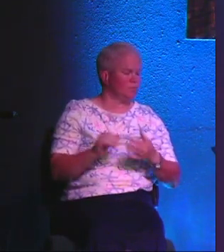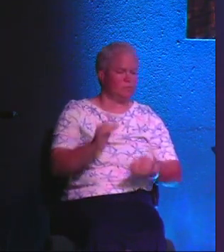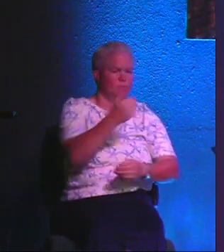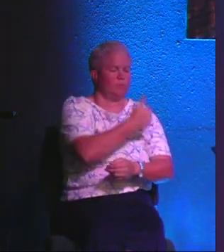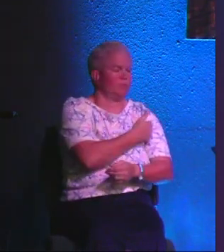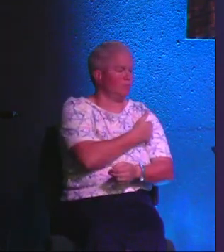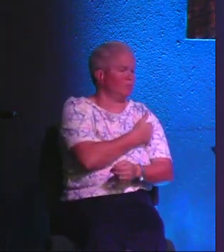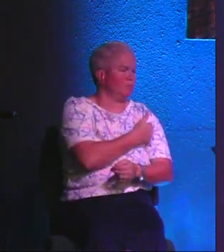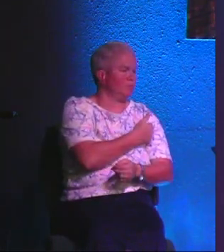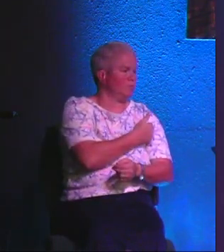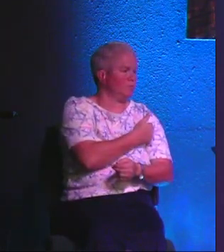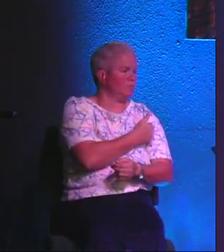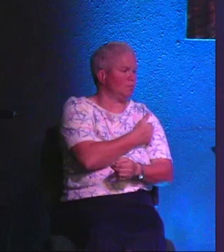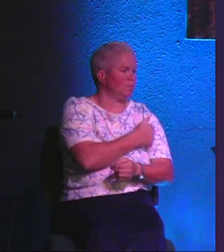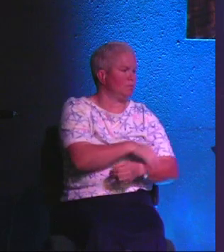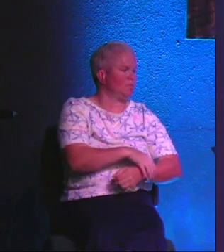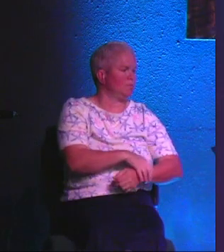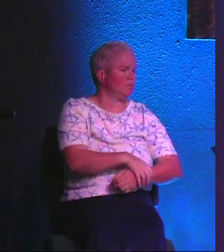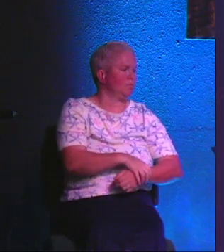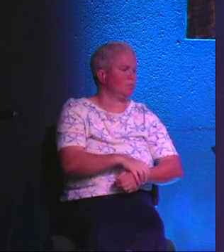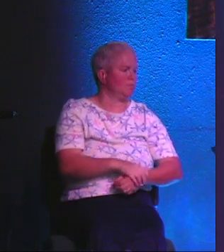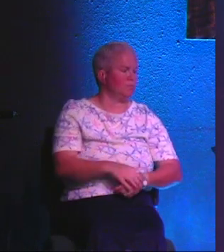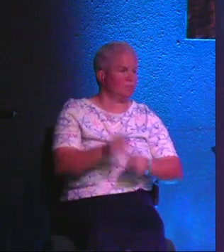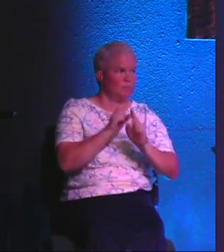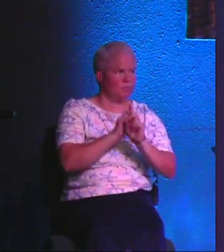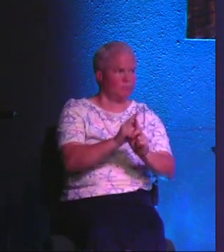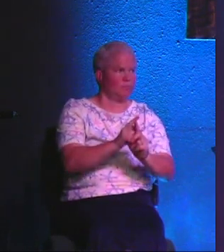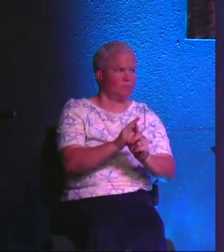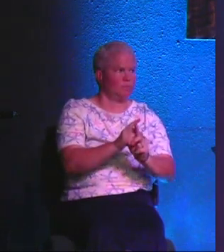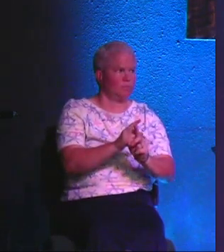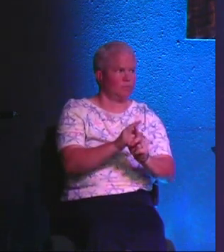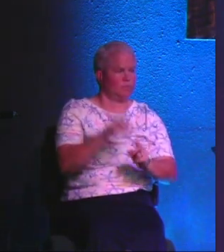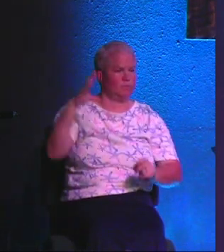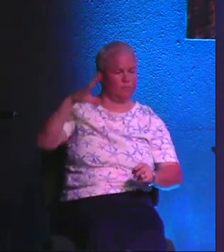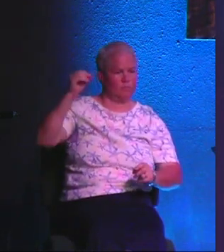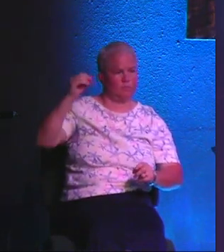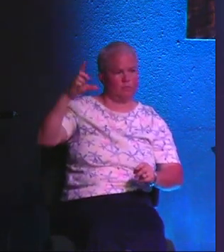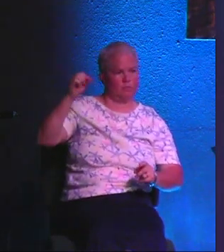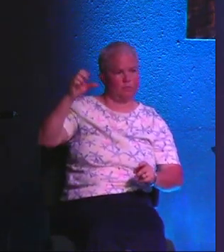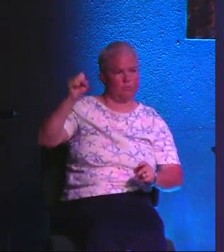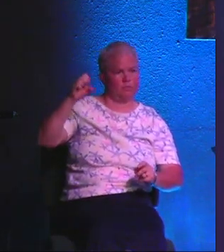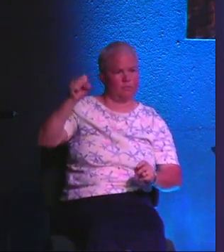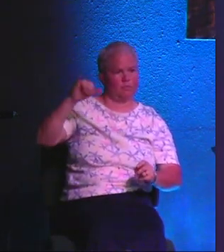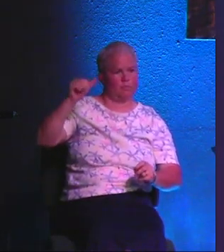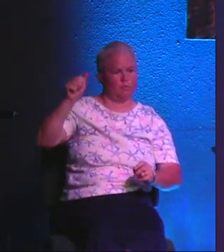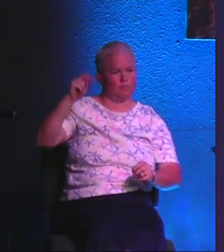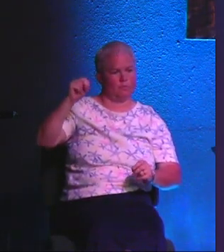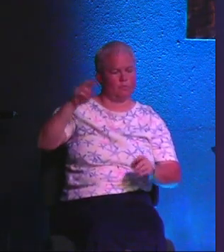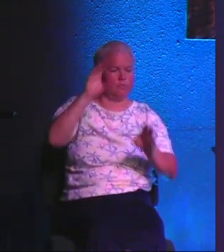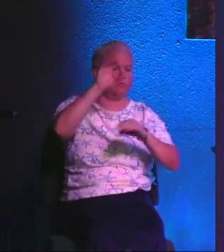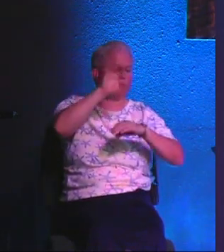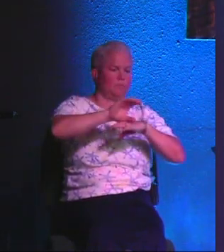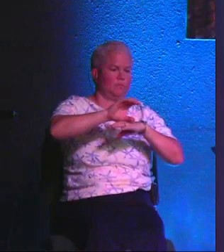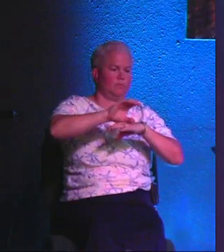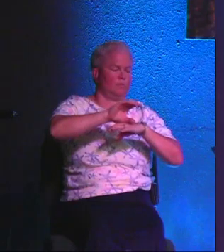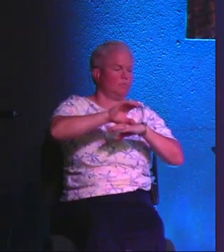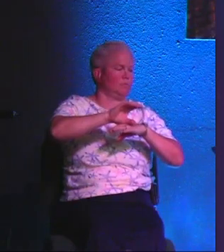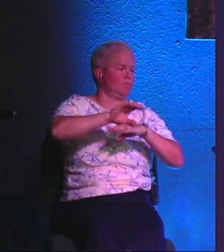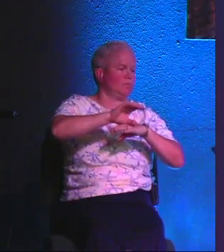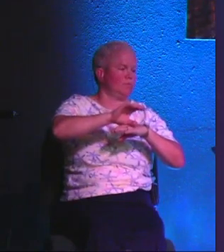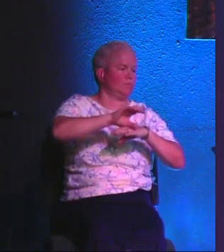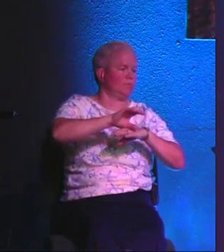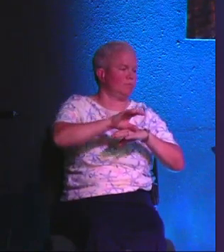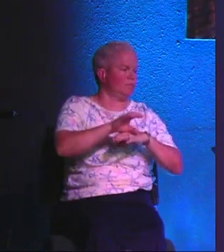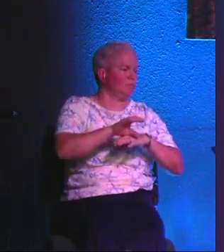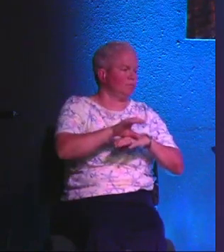within our context, we just talked about the context of the Colossian church of this book, but within our context and